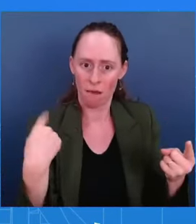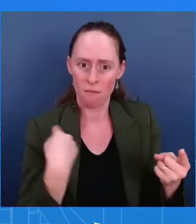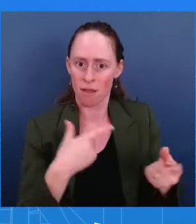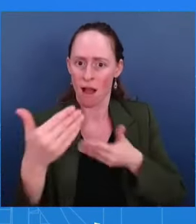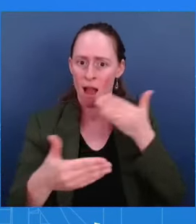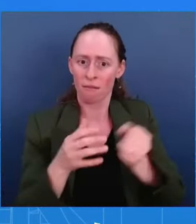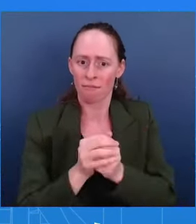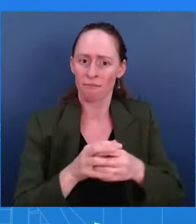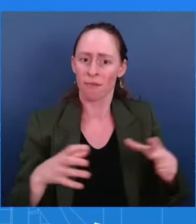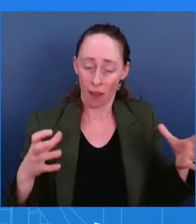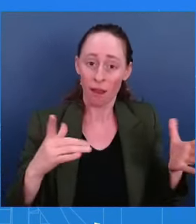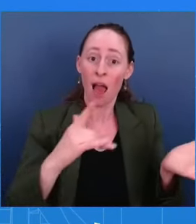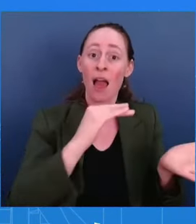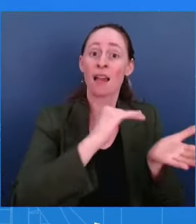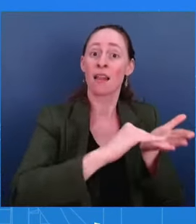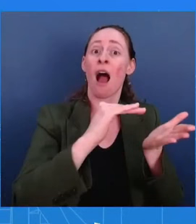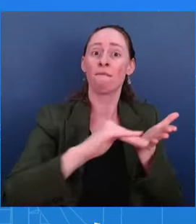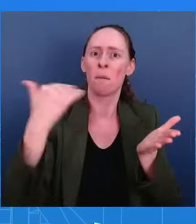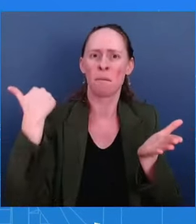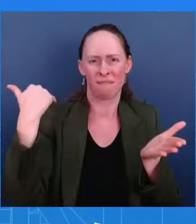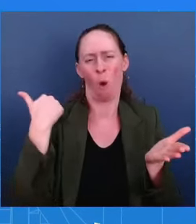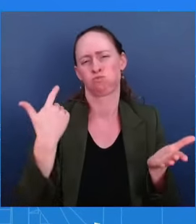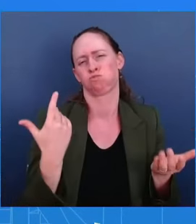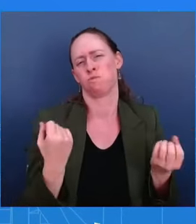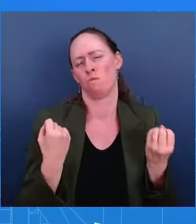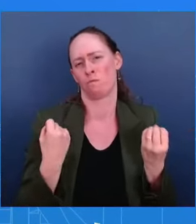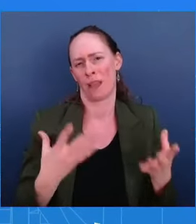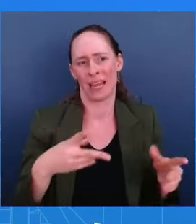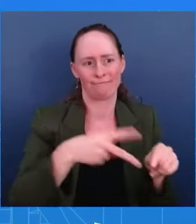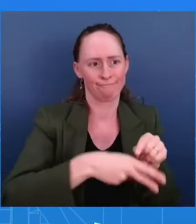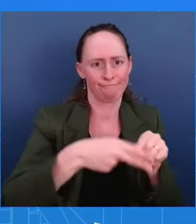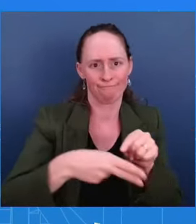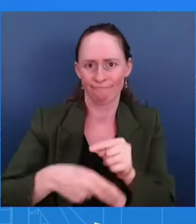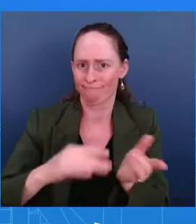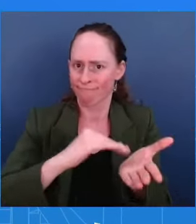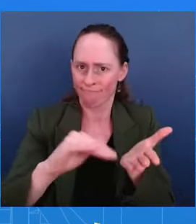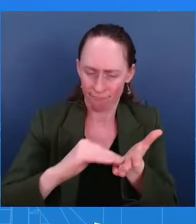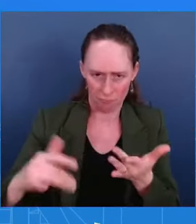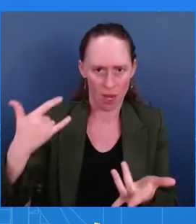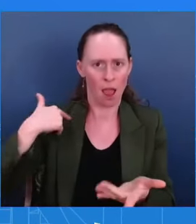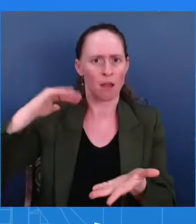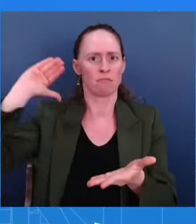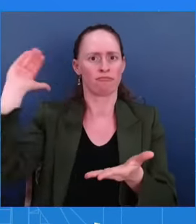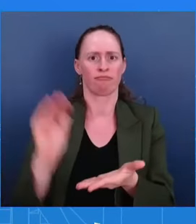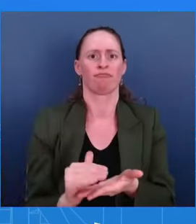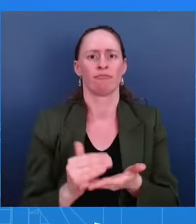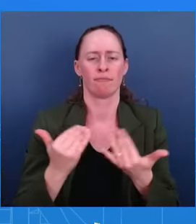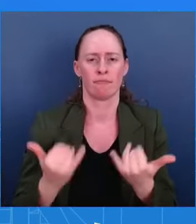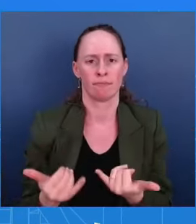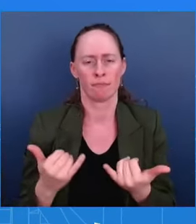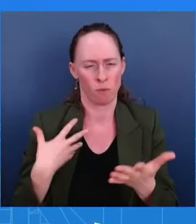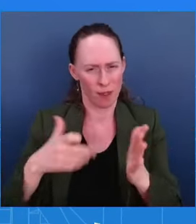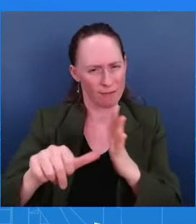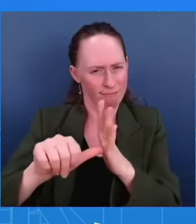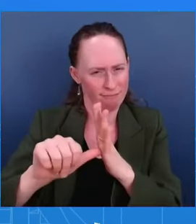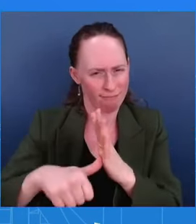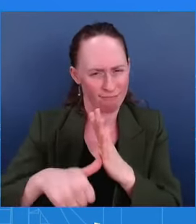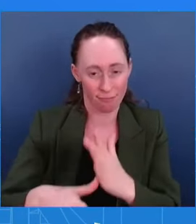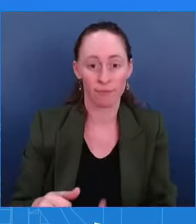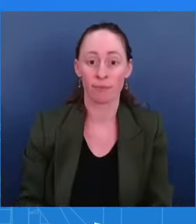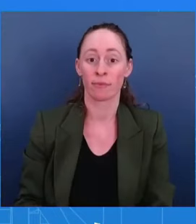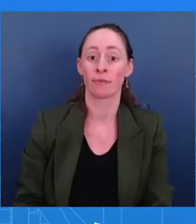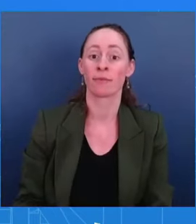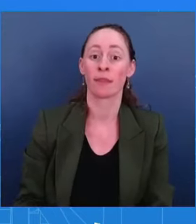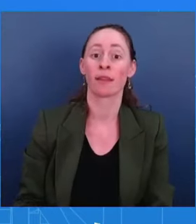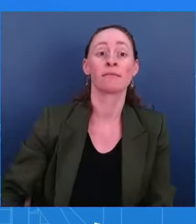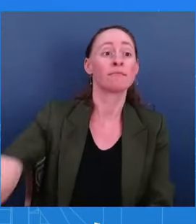important to point out. That's what we see in that Jolts report. And you talk about layoffs. In fact, they are lower than the average during